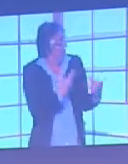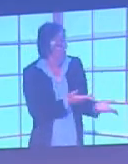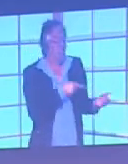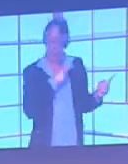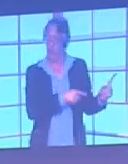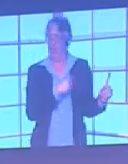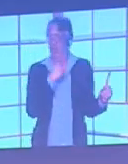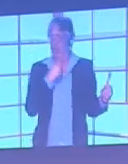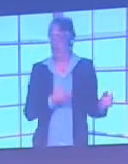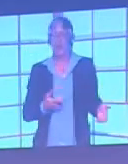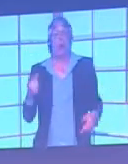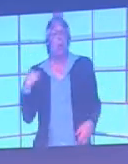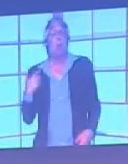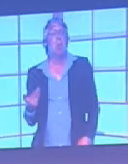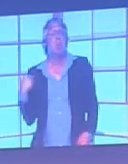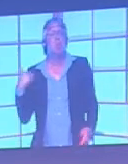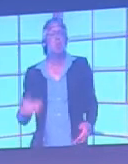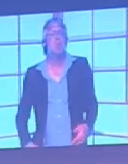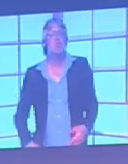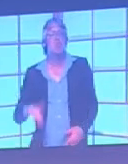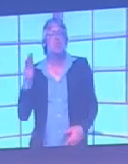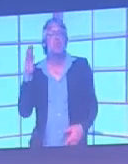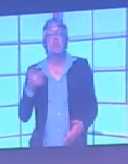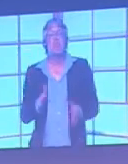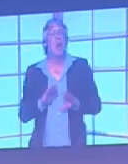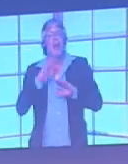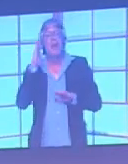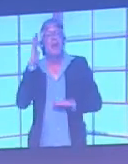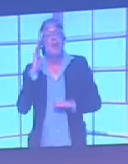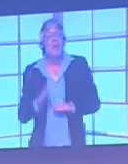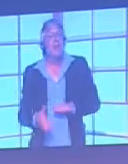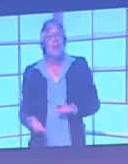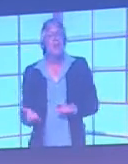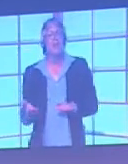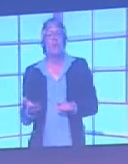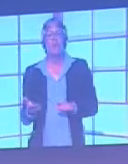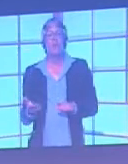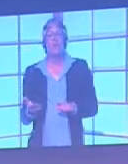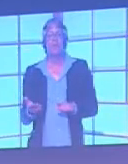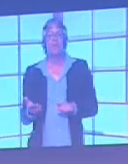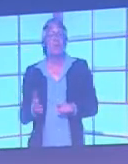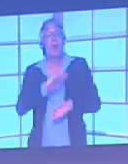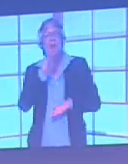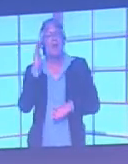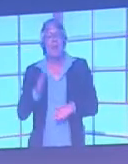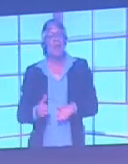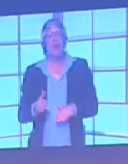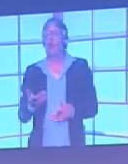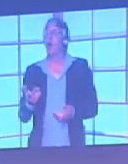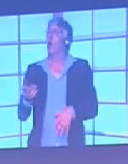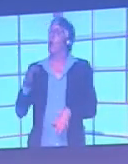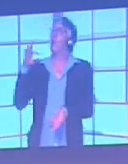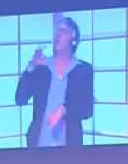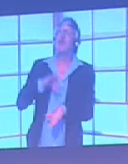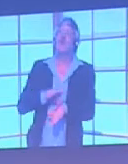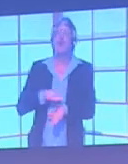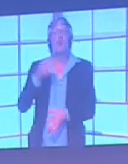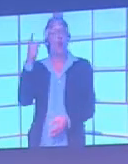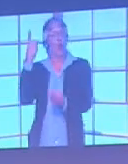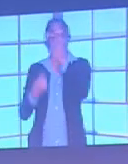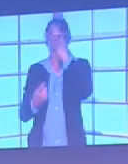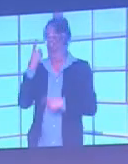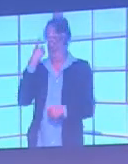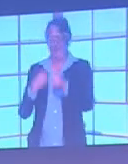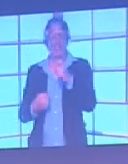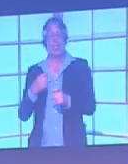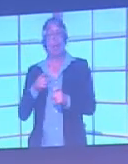that he'd never ever had a medical with a colour vision deficiency test in it. But he always told clubs